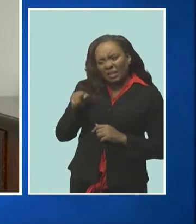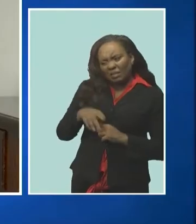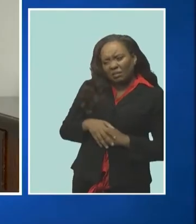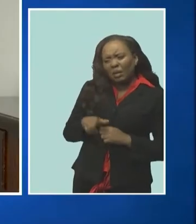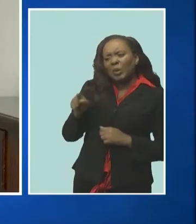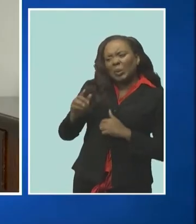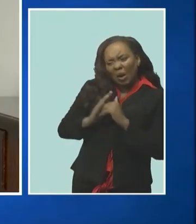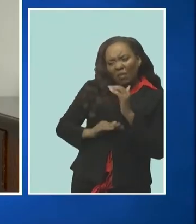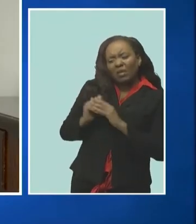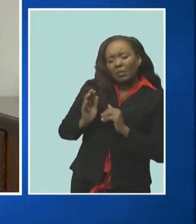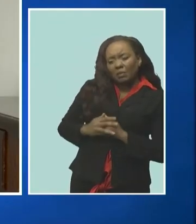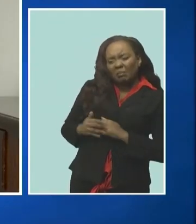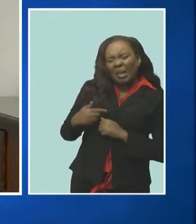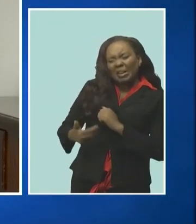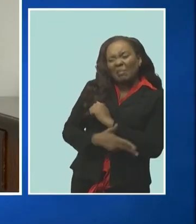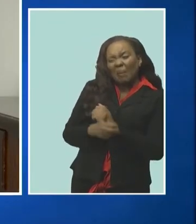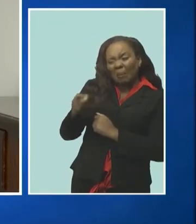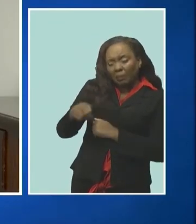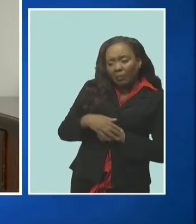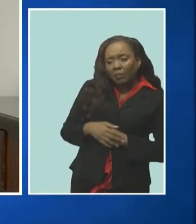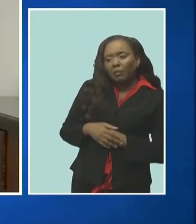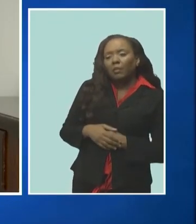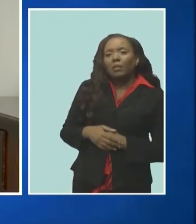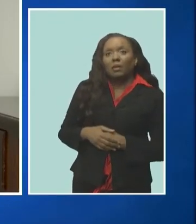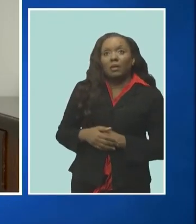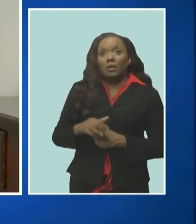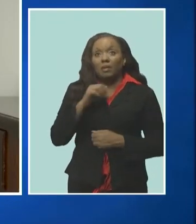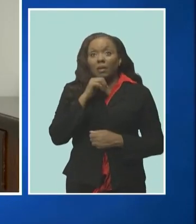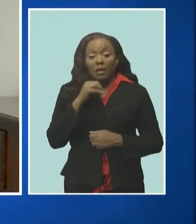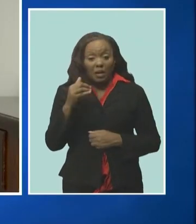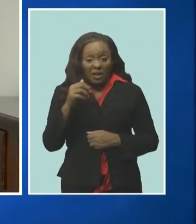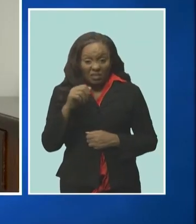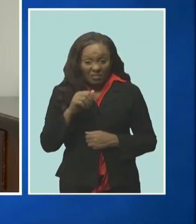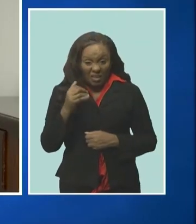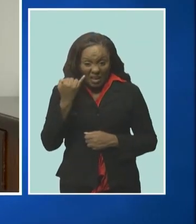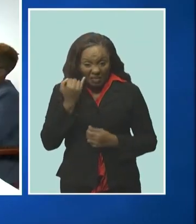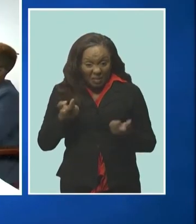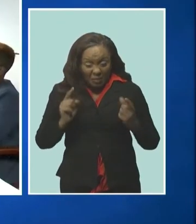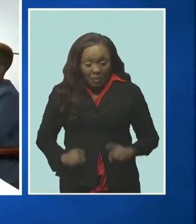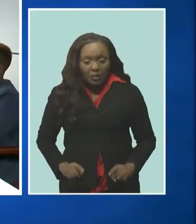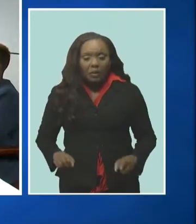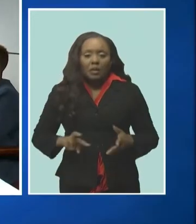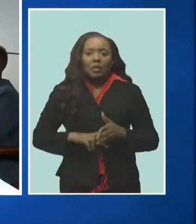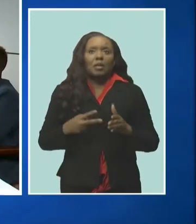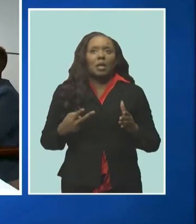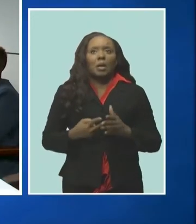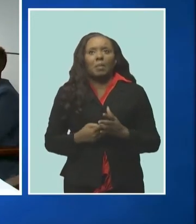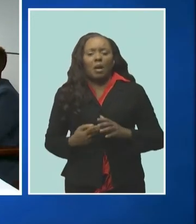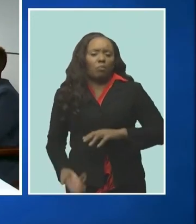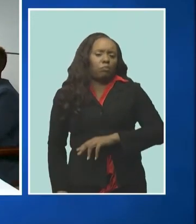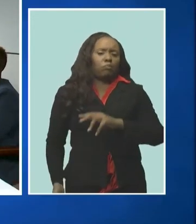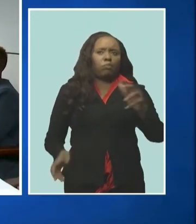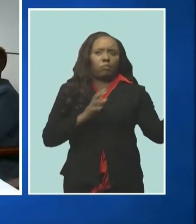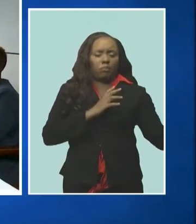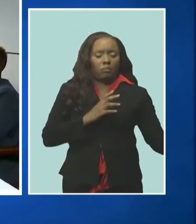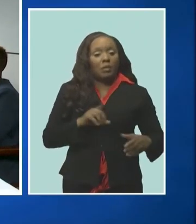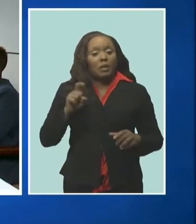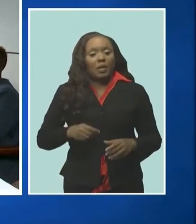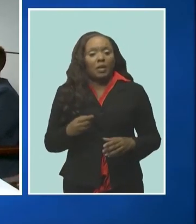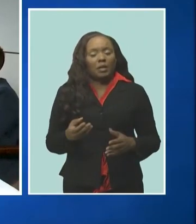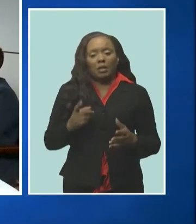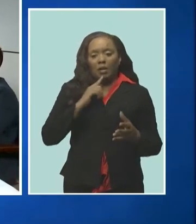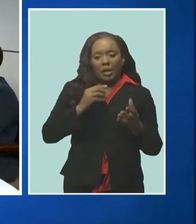going to lead to chaos it would lead to riots minister bear says prevailing conditions and the calls to feed or cells